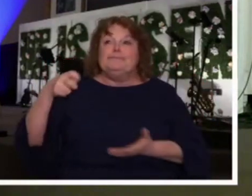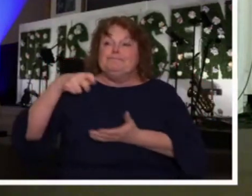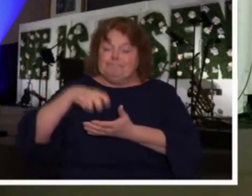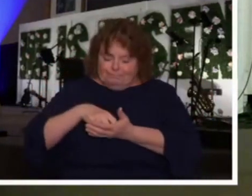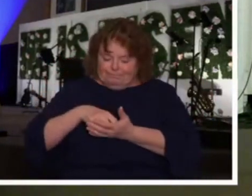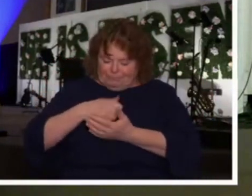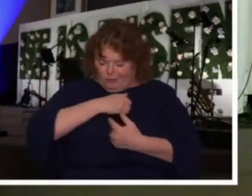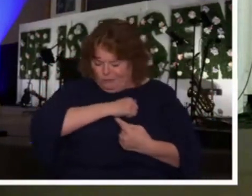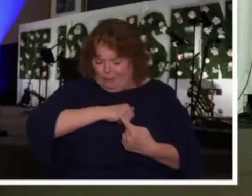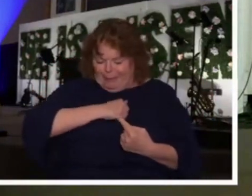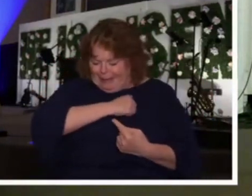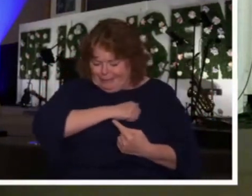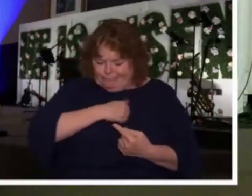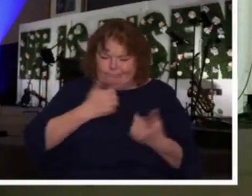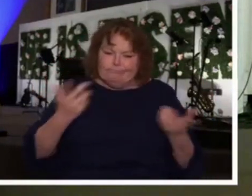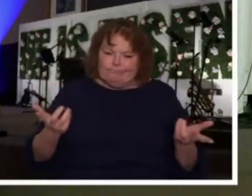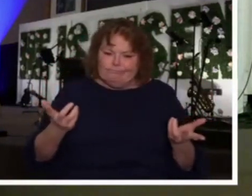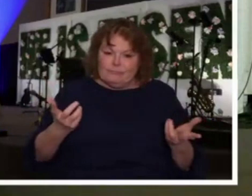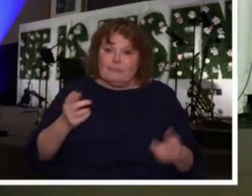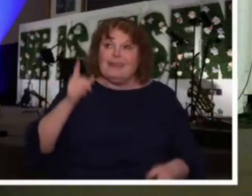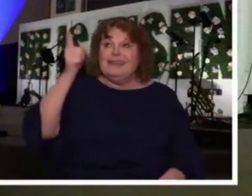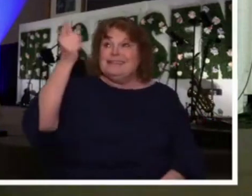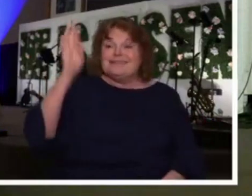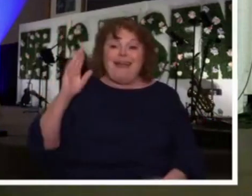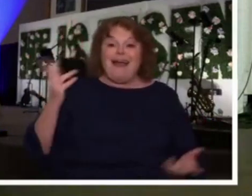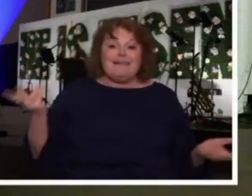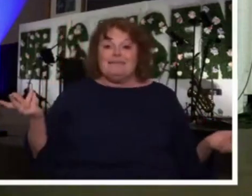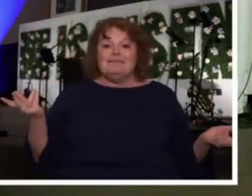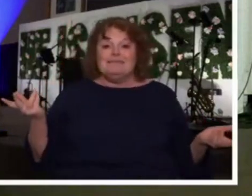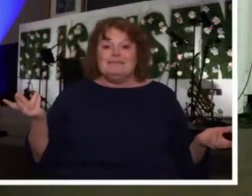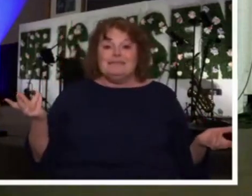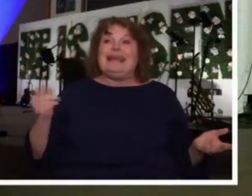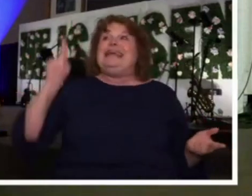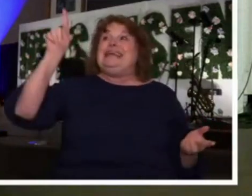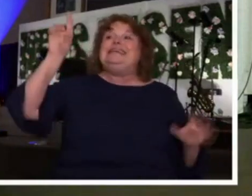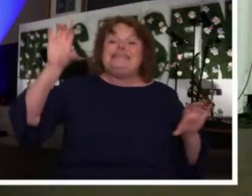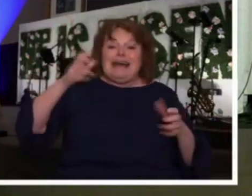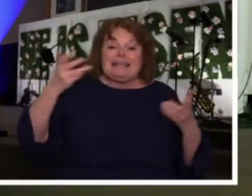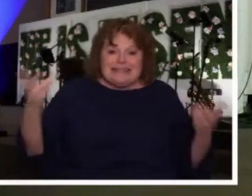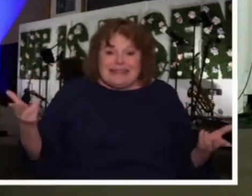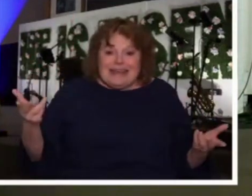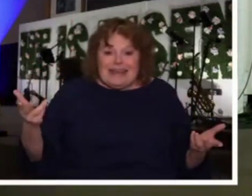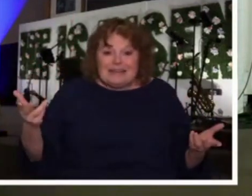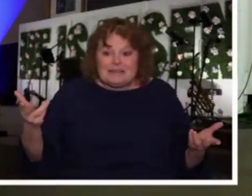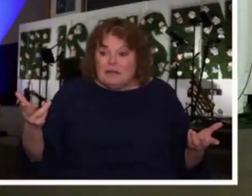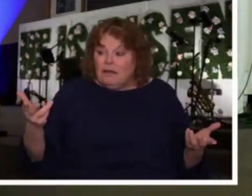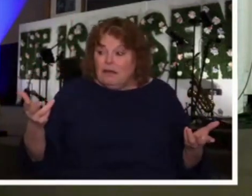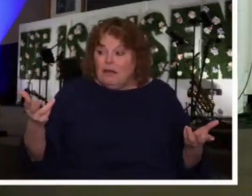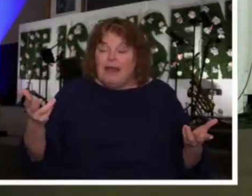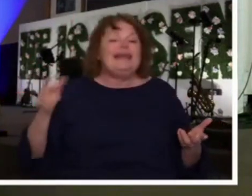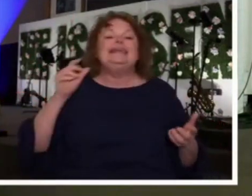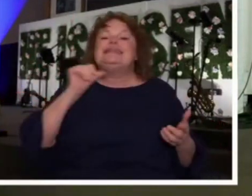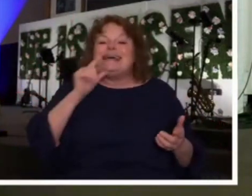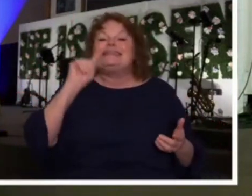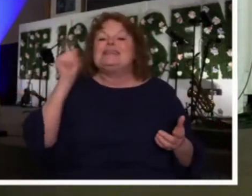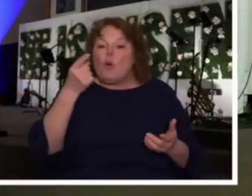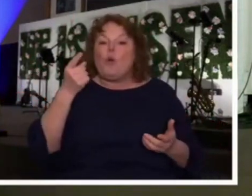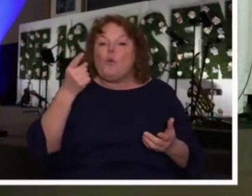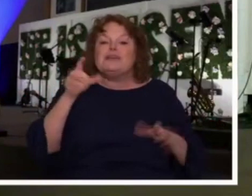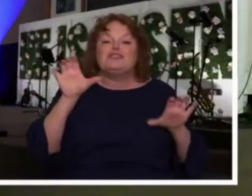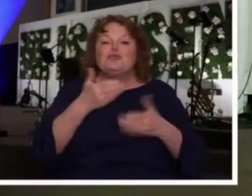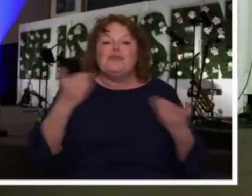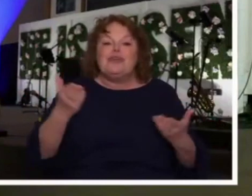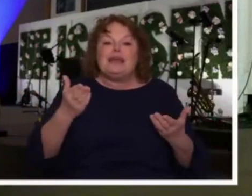God is God. He won't always do things that make perfect sense to us. He does ask us to bring